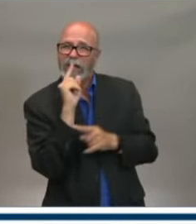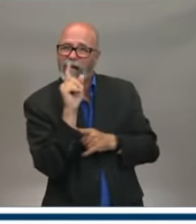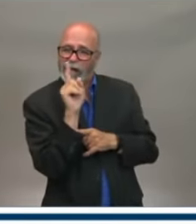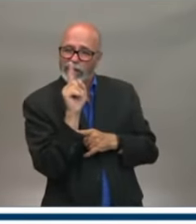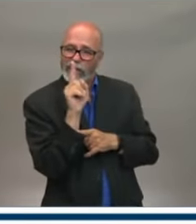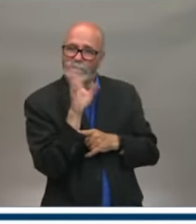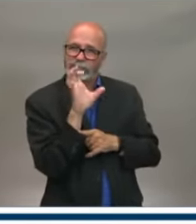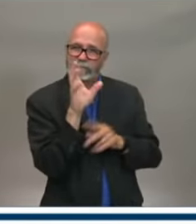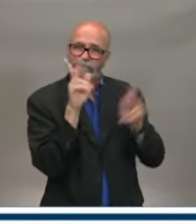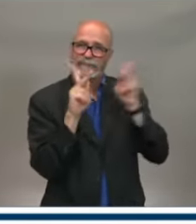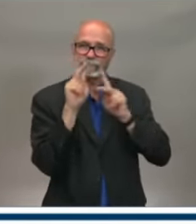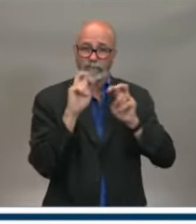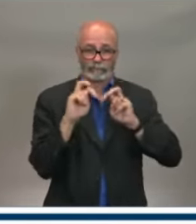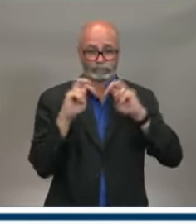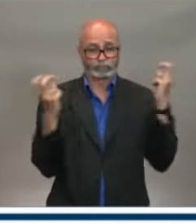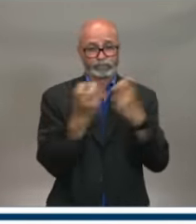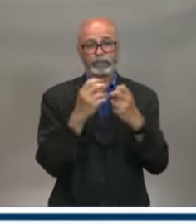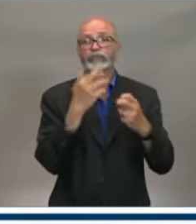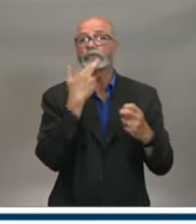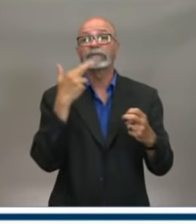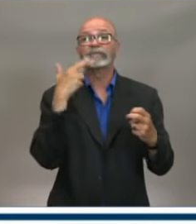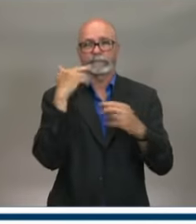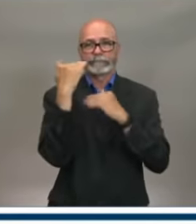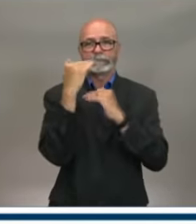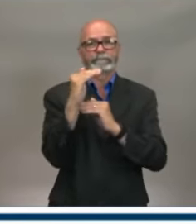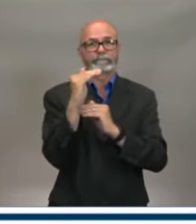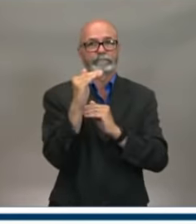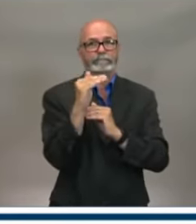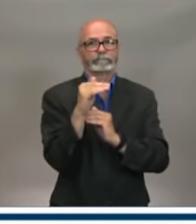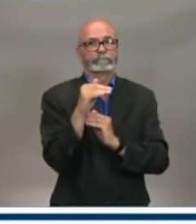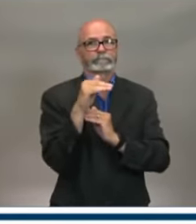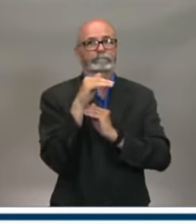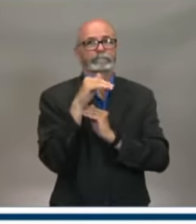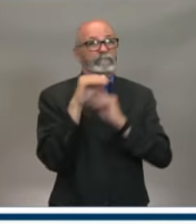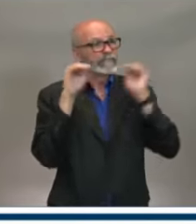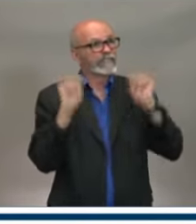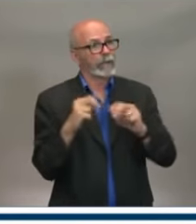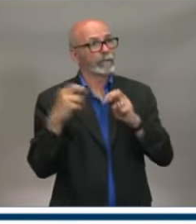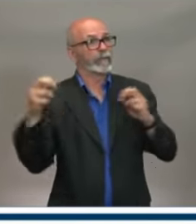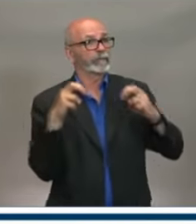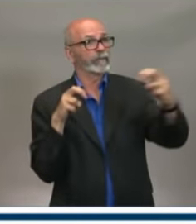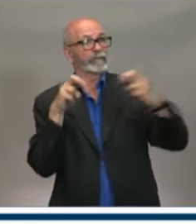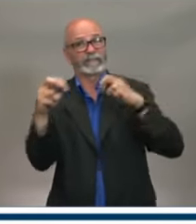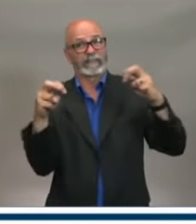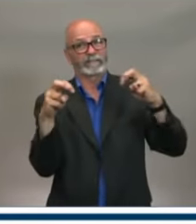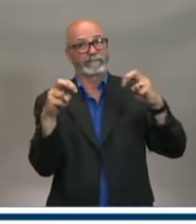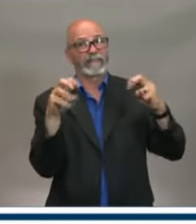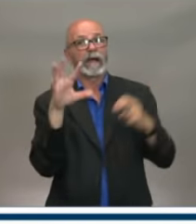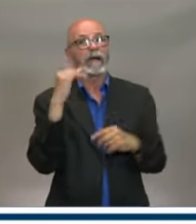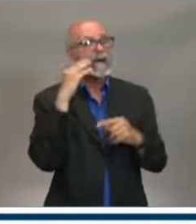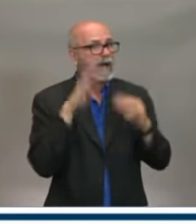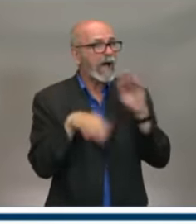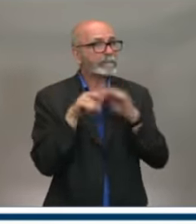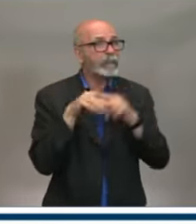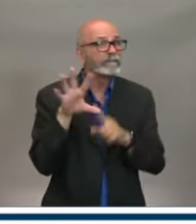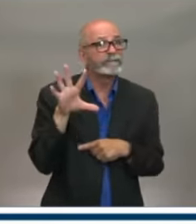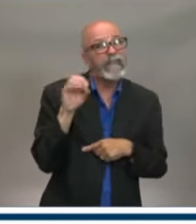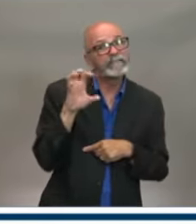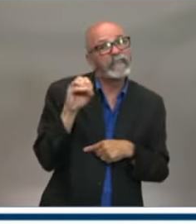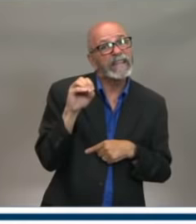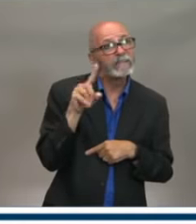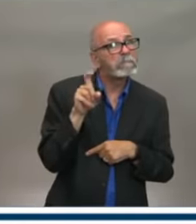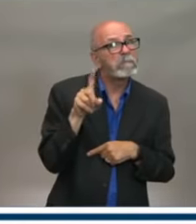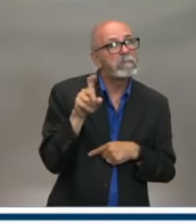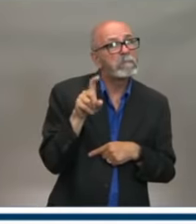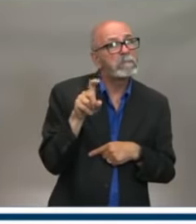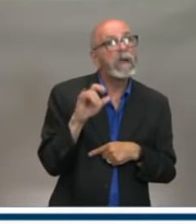to provide social distancing can, in fact, accommodate 50 patrons? And if that's true, why would it